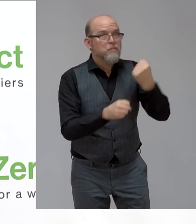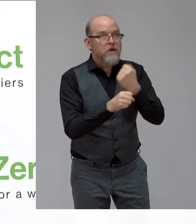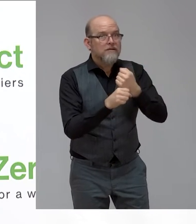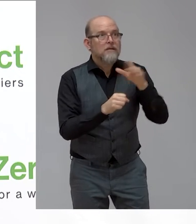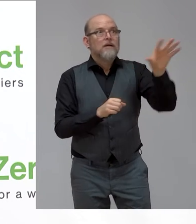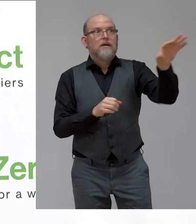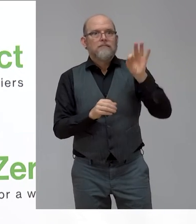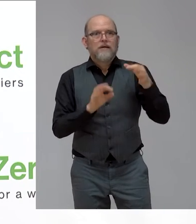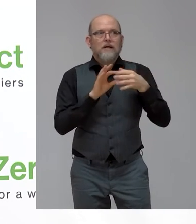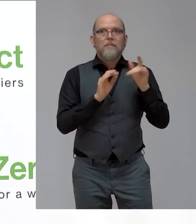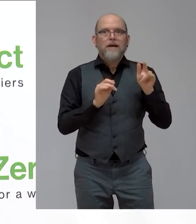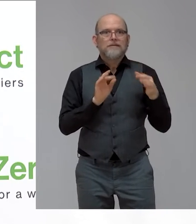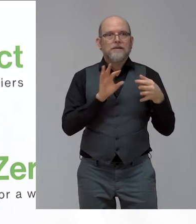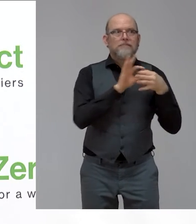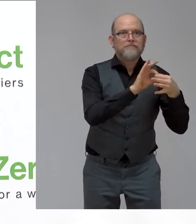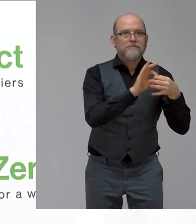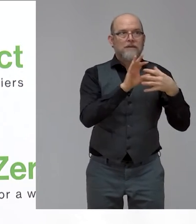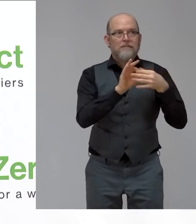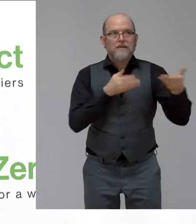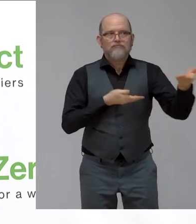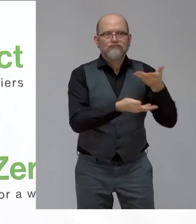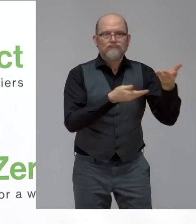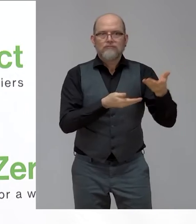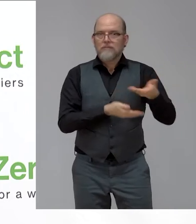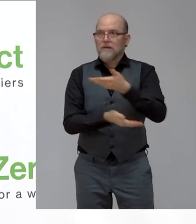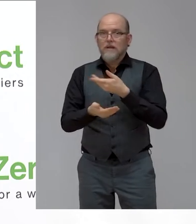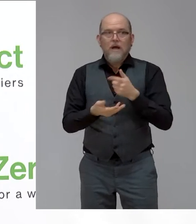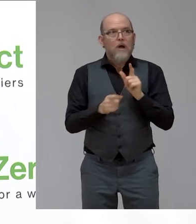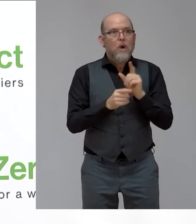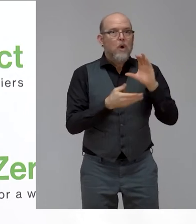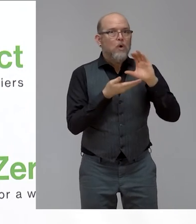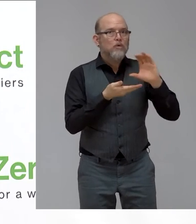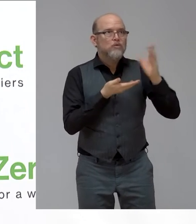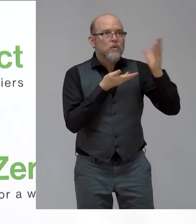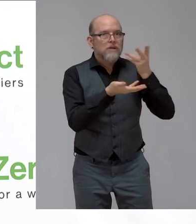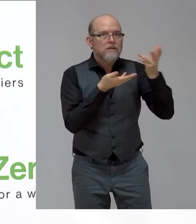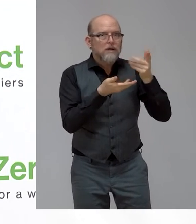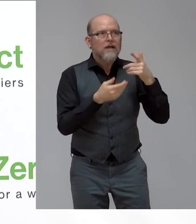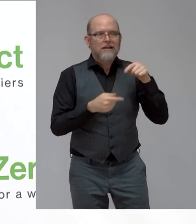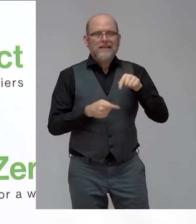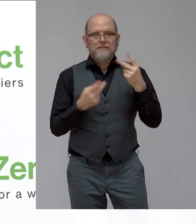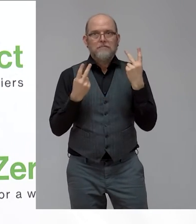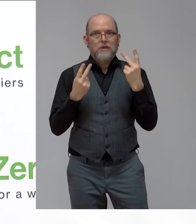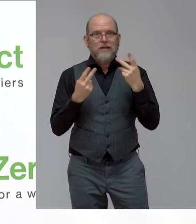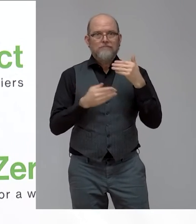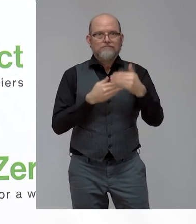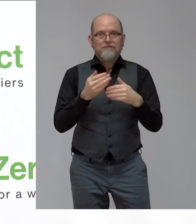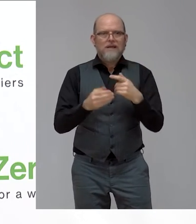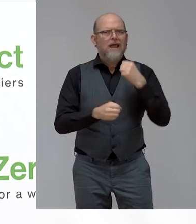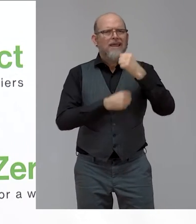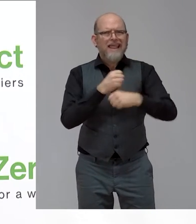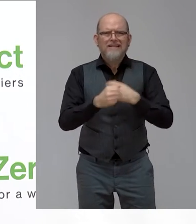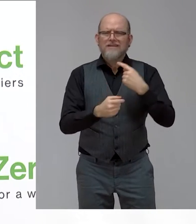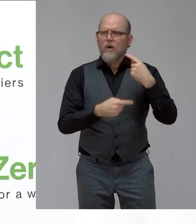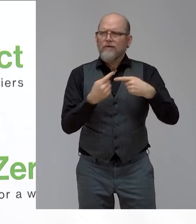sharing and advising each other, I think really makes a difference. Every year, a new development, a new way